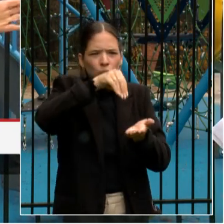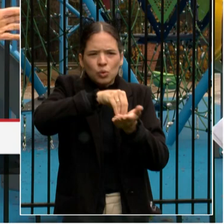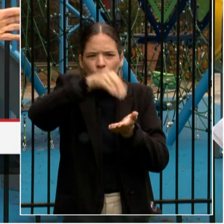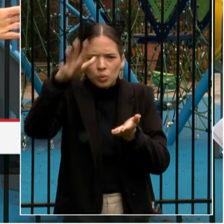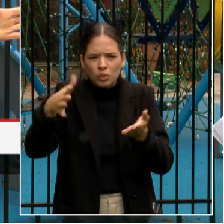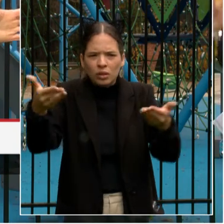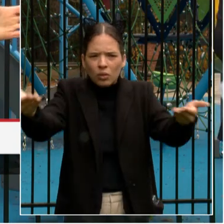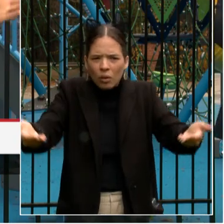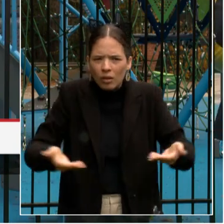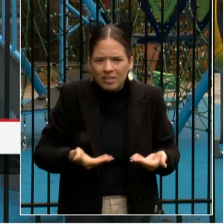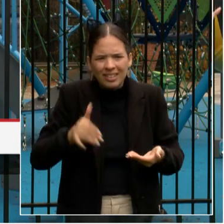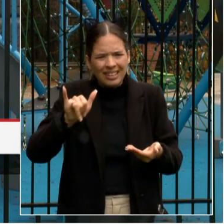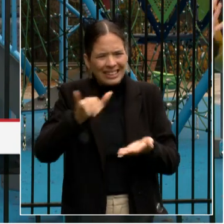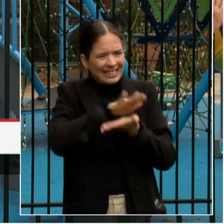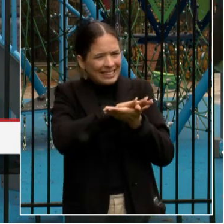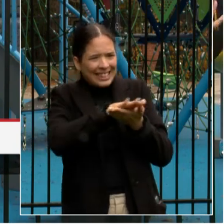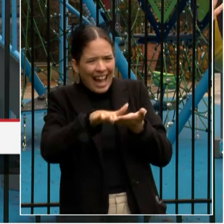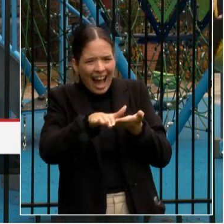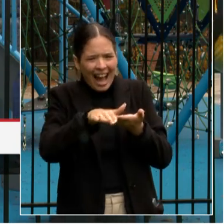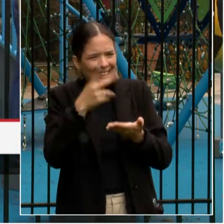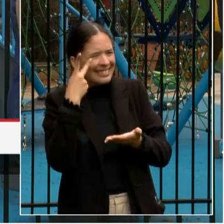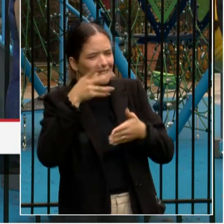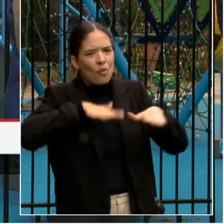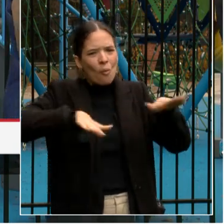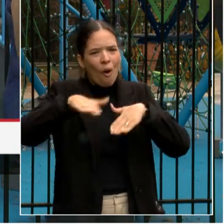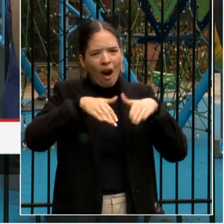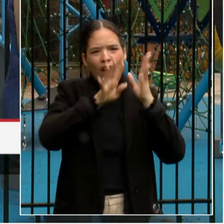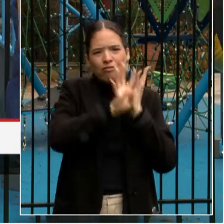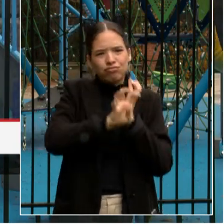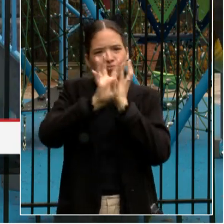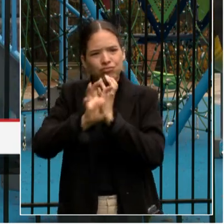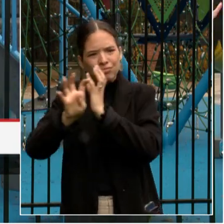Let's give our student representatives, all our students, round of applause today.